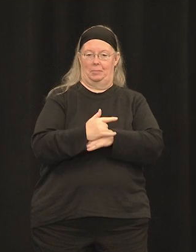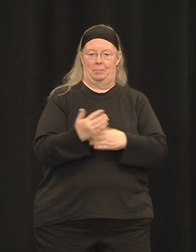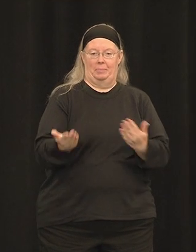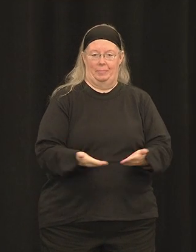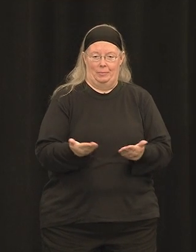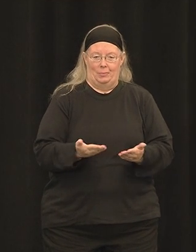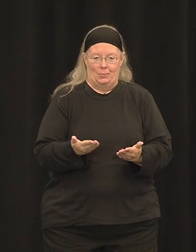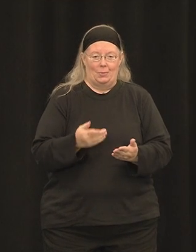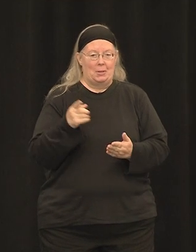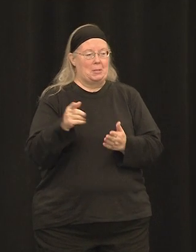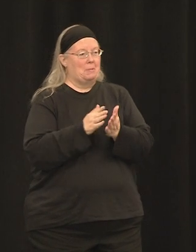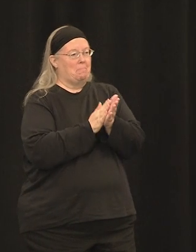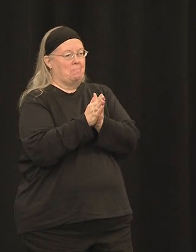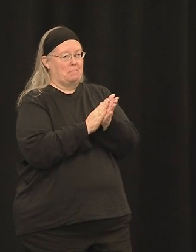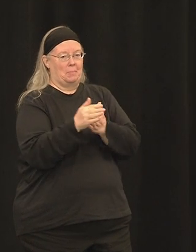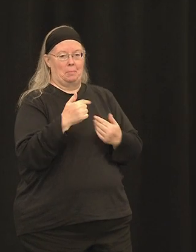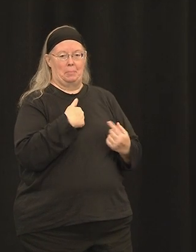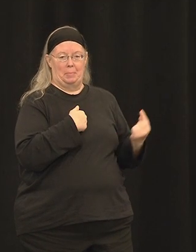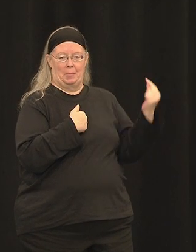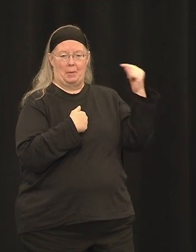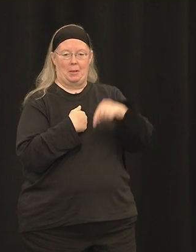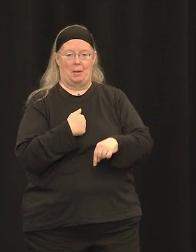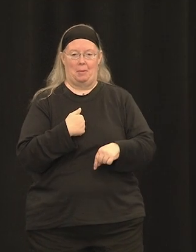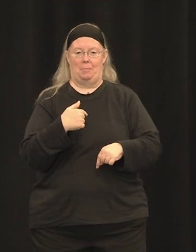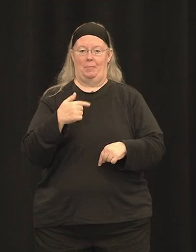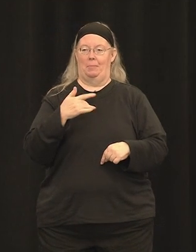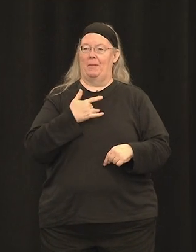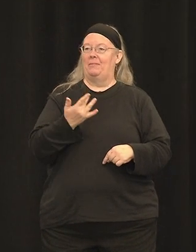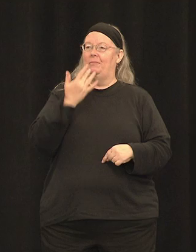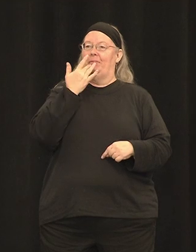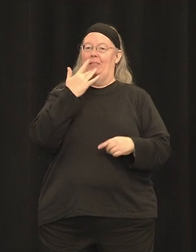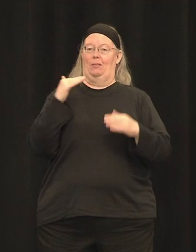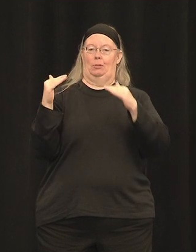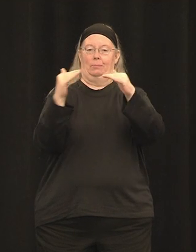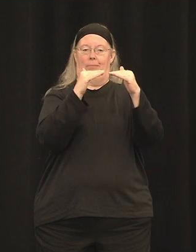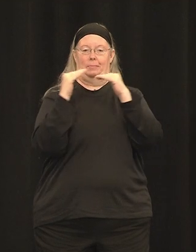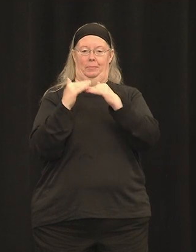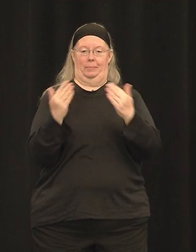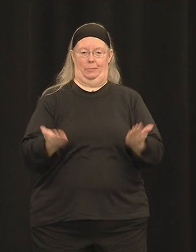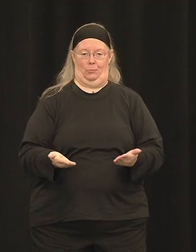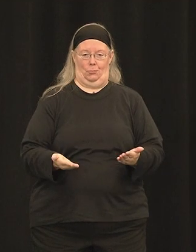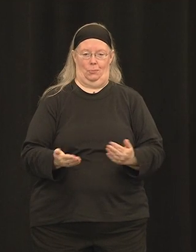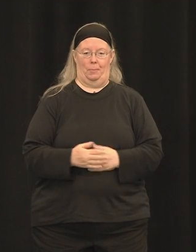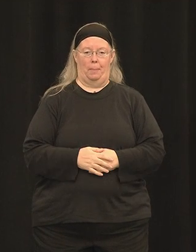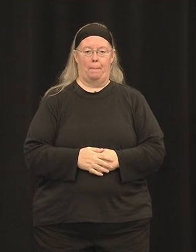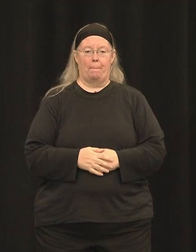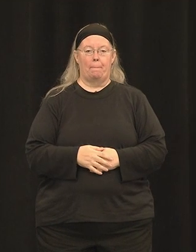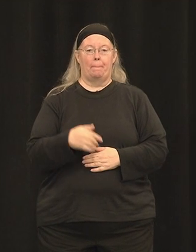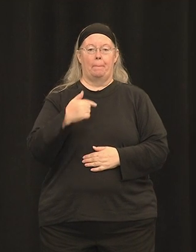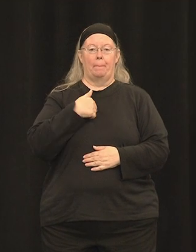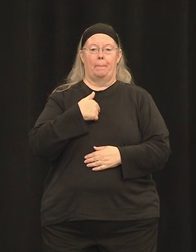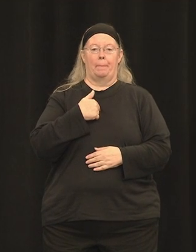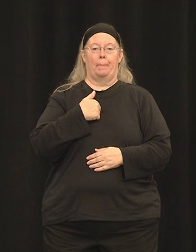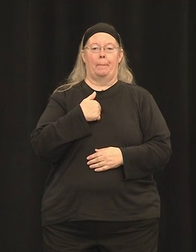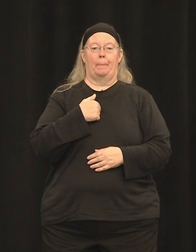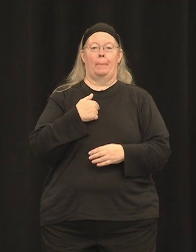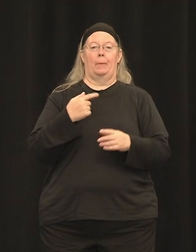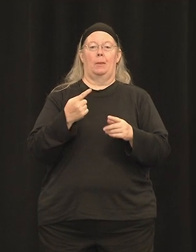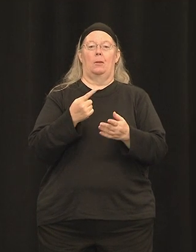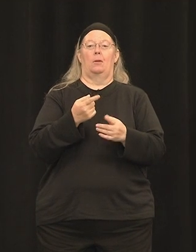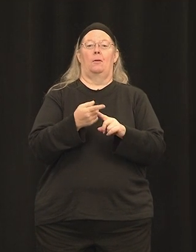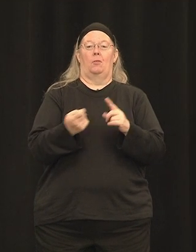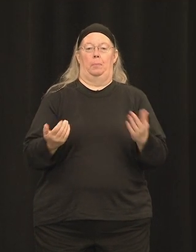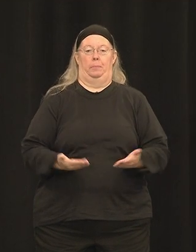my favorite colleagues. So I'm here today on behalf of Atsena Therapeutics. Let's see if I can get this to work.